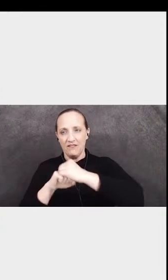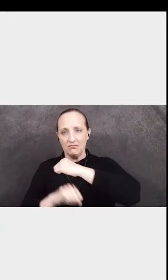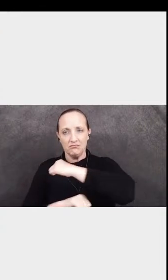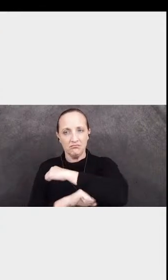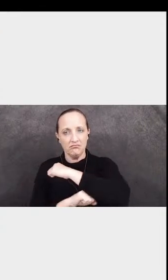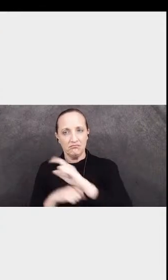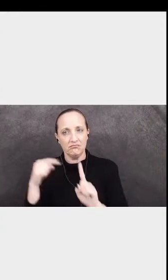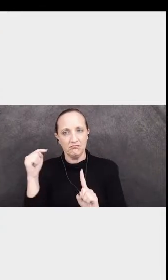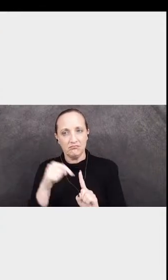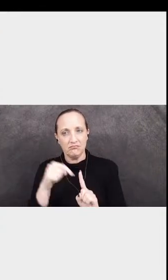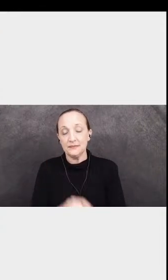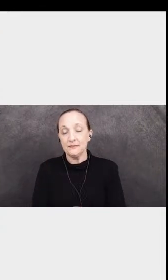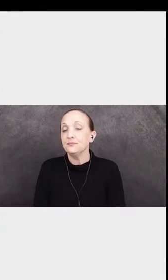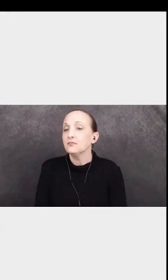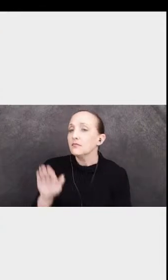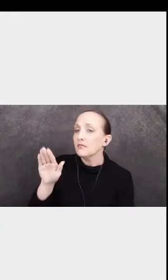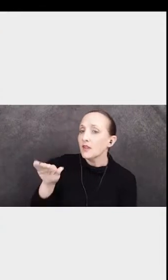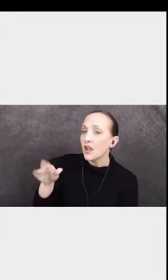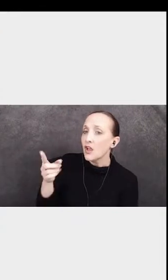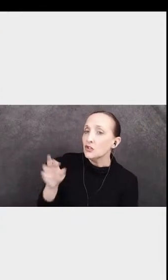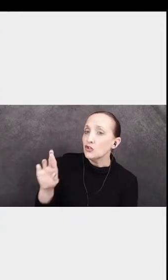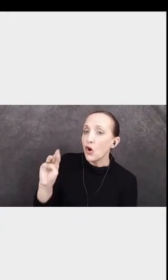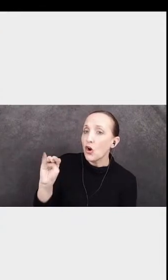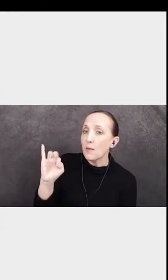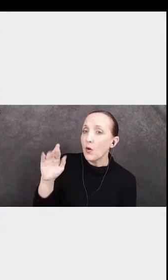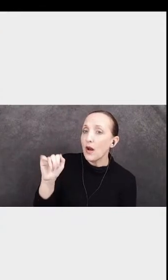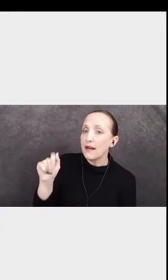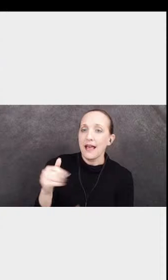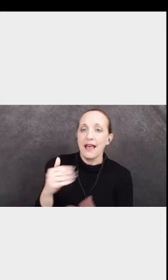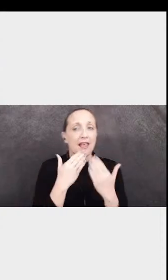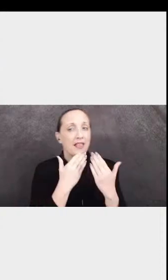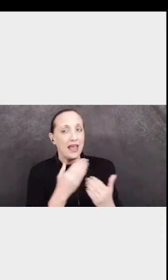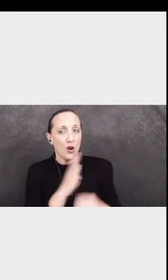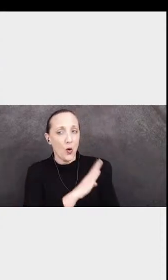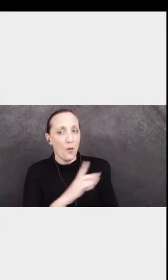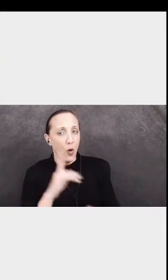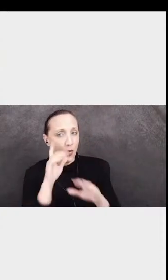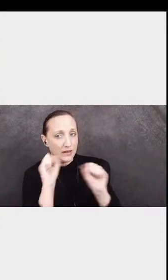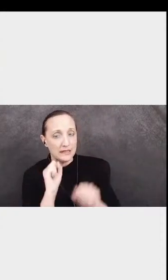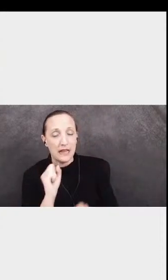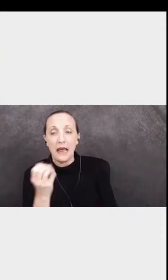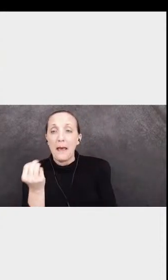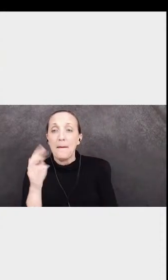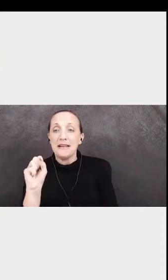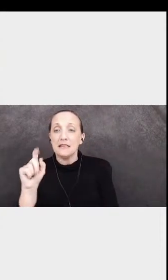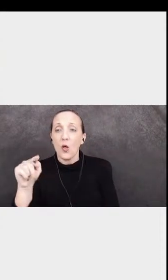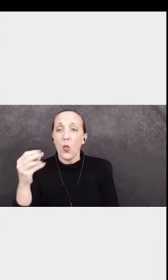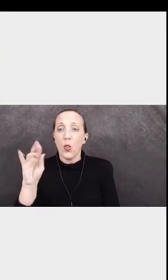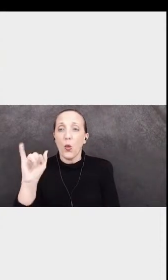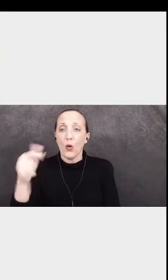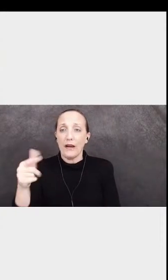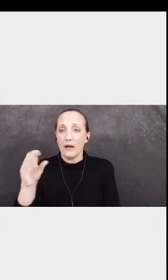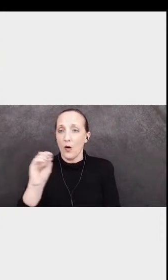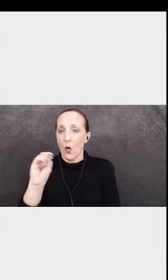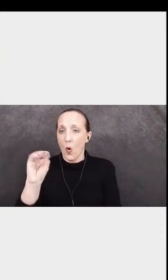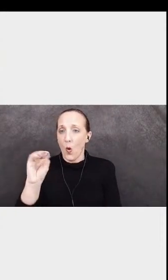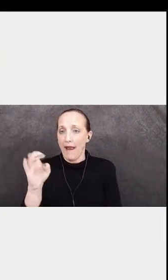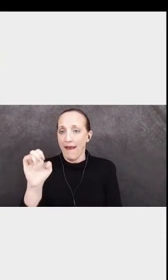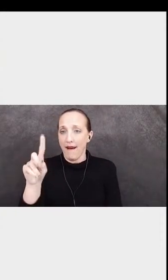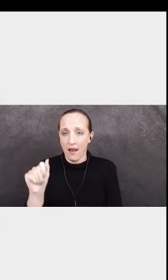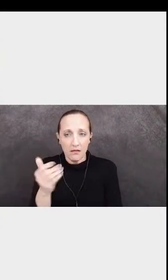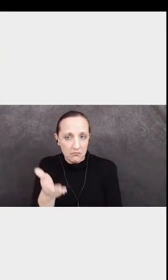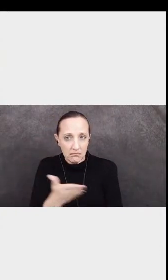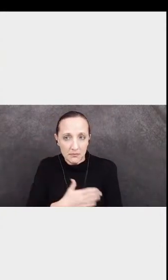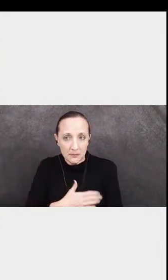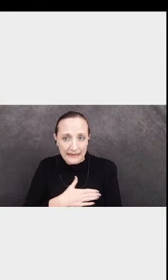Dr. Miranda. Thank you for that. Uh, Board President, Ms. Thorne Ojeda. Please. I'd love to hear what you have to say.